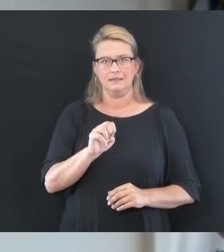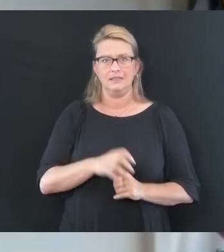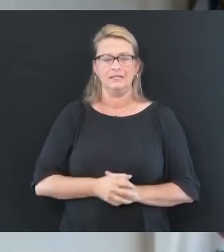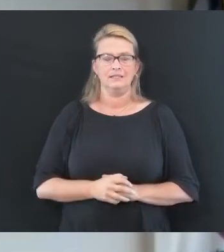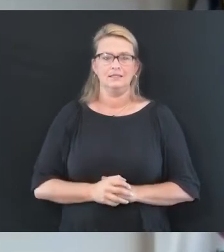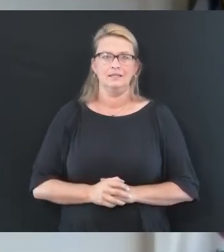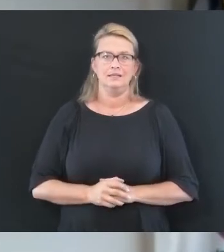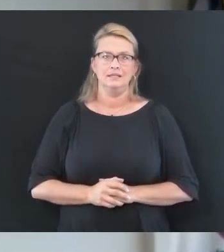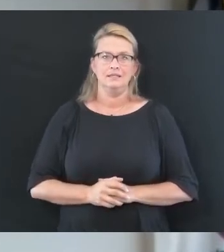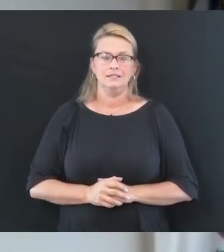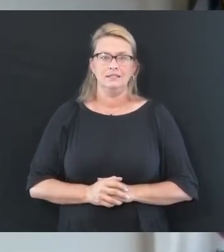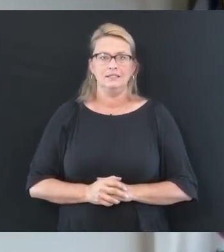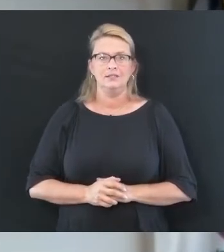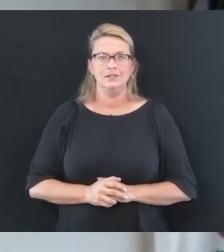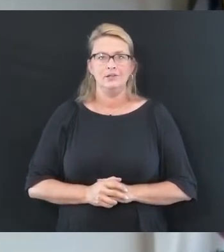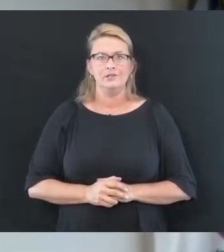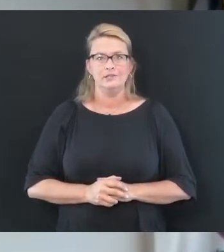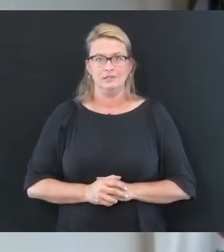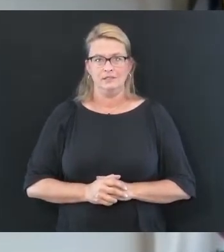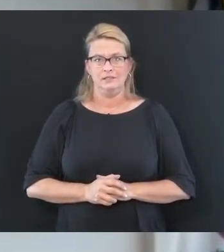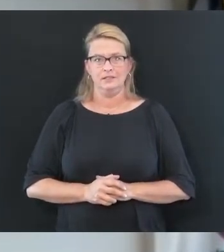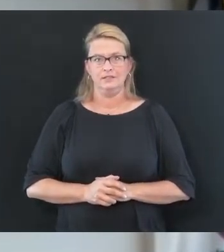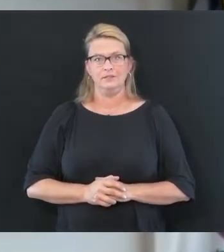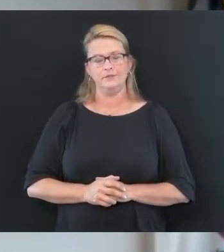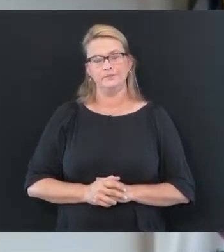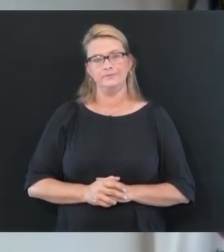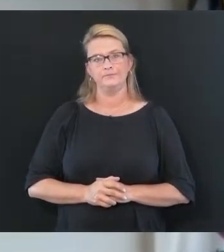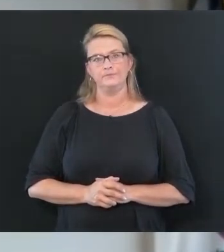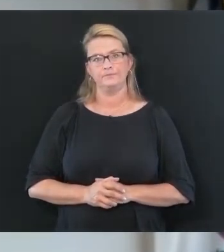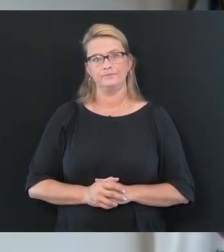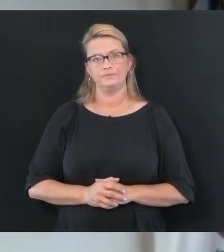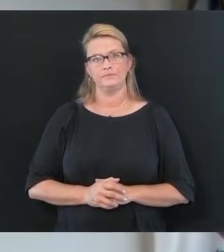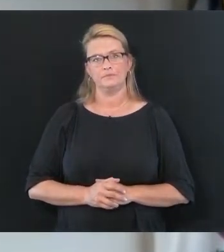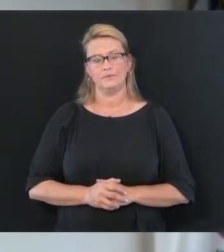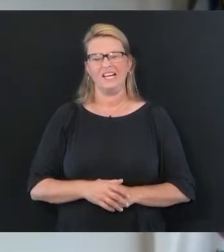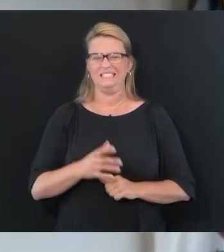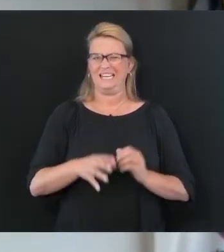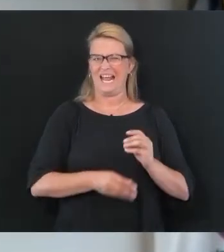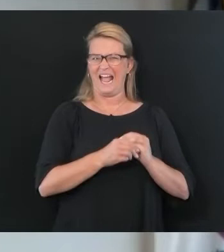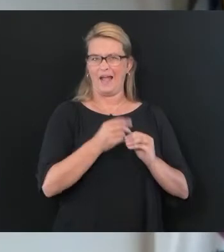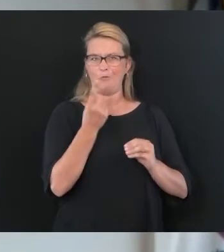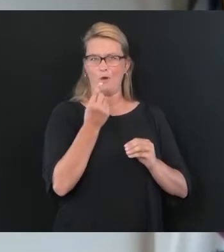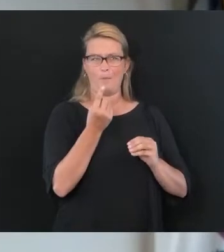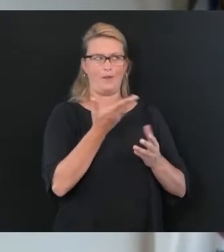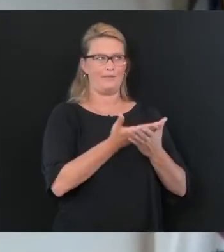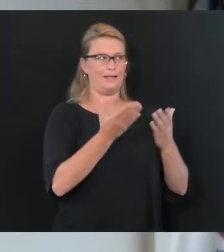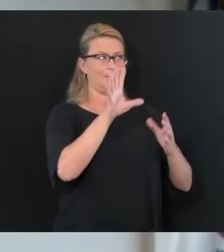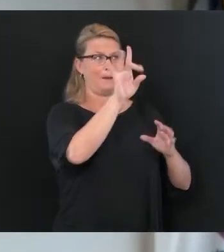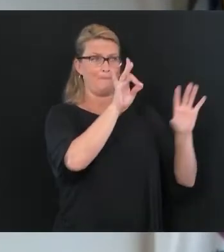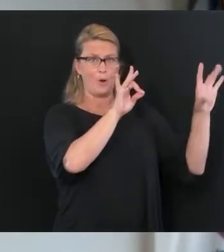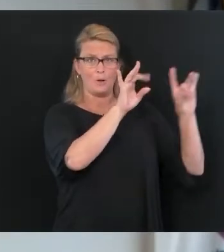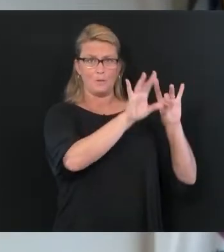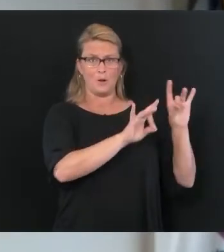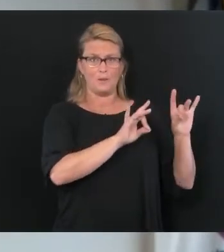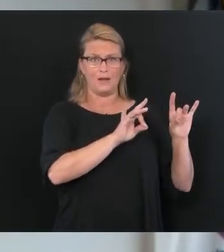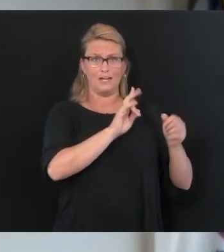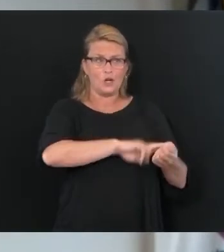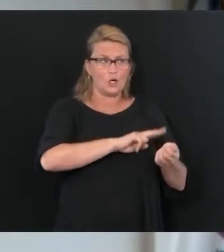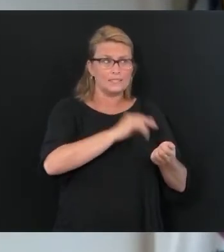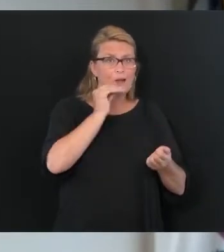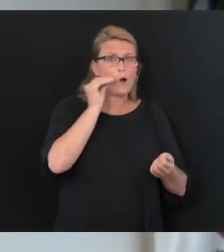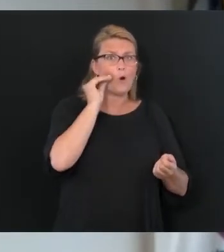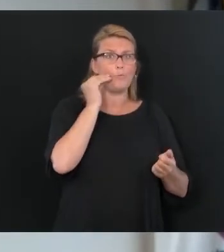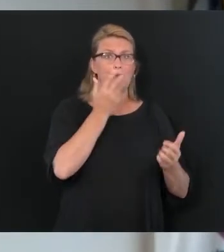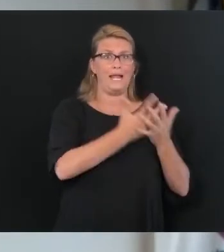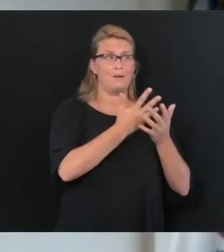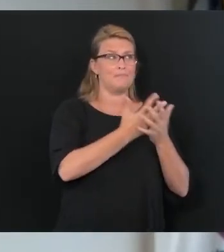To add to that one final point in terms of pulling out nursing home patients and inmates, those aren't on the lab reports